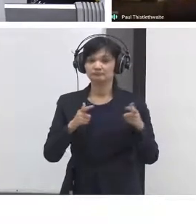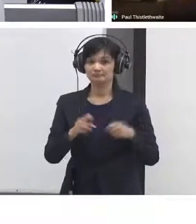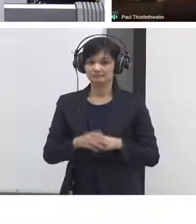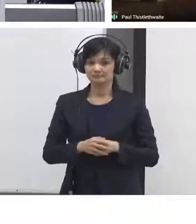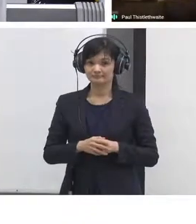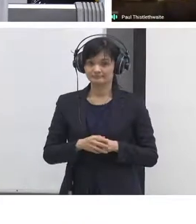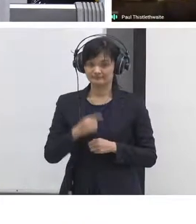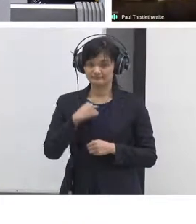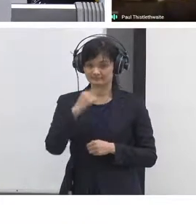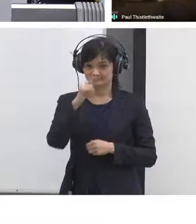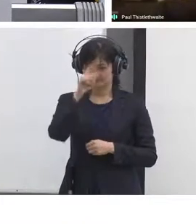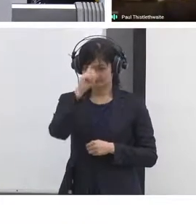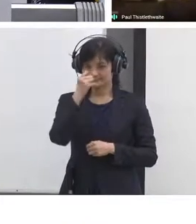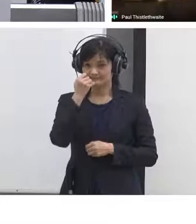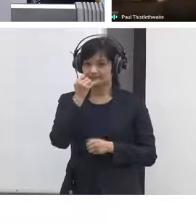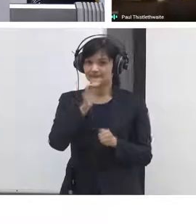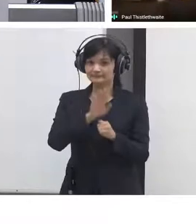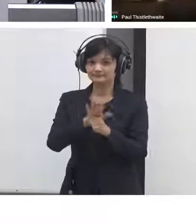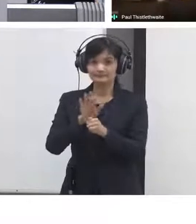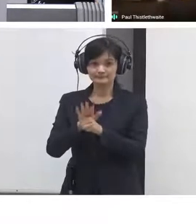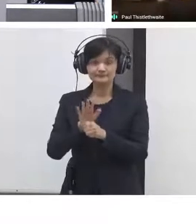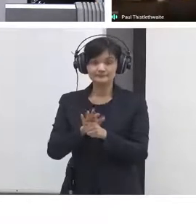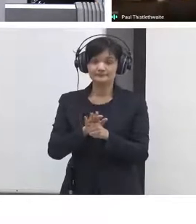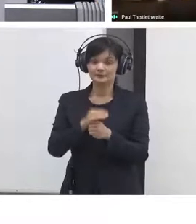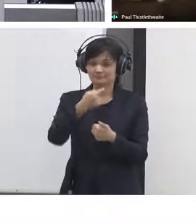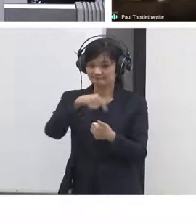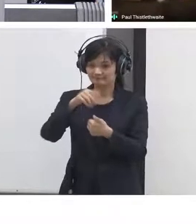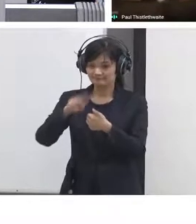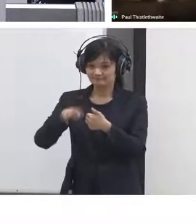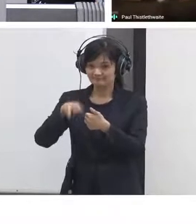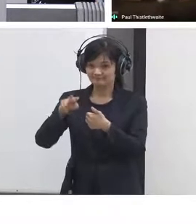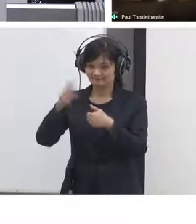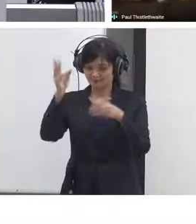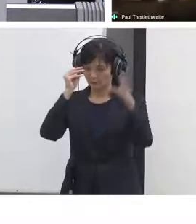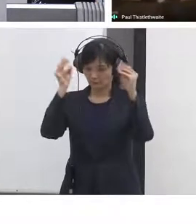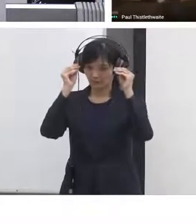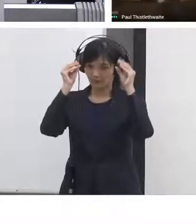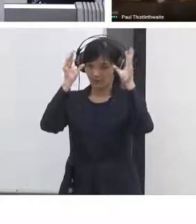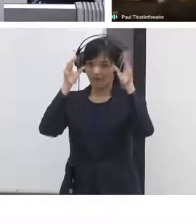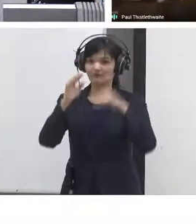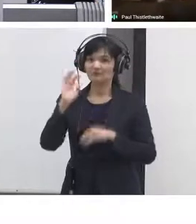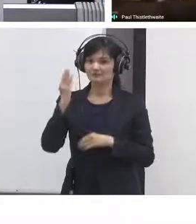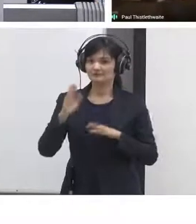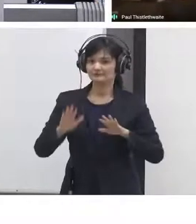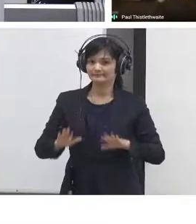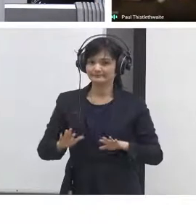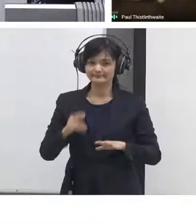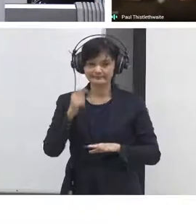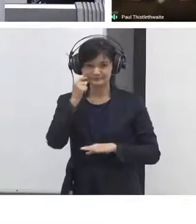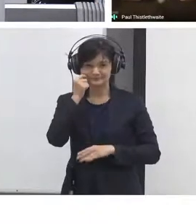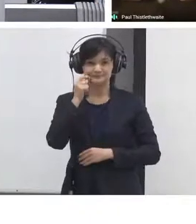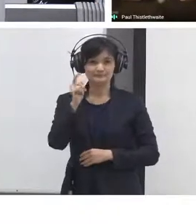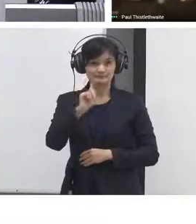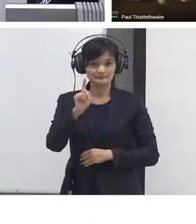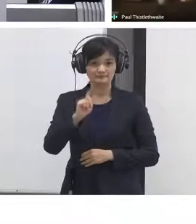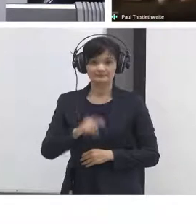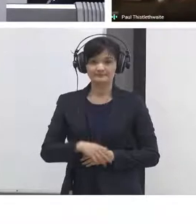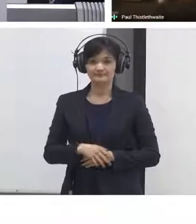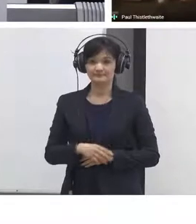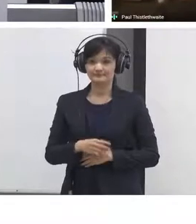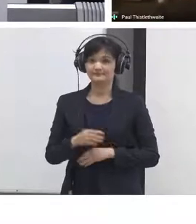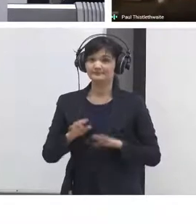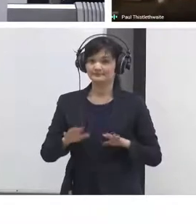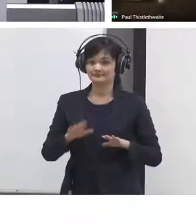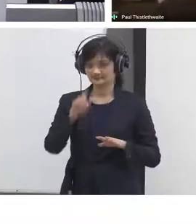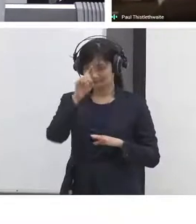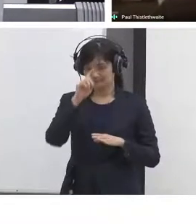but this is an ongoing challenge as well and what we've got to do now is to try and support people now they've graduated from that program to do